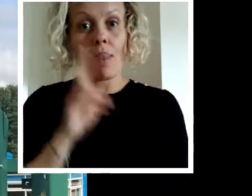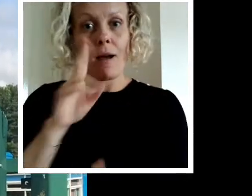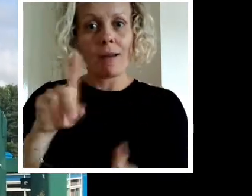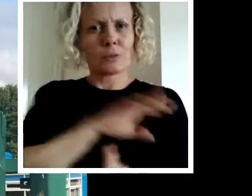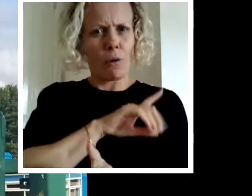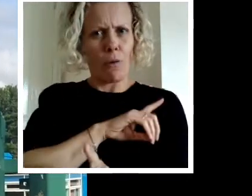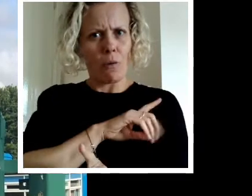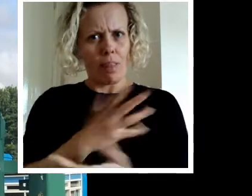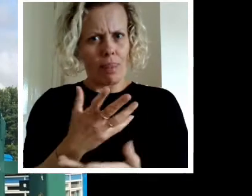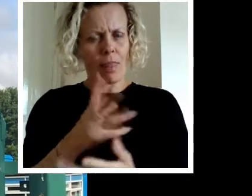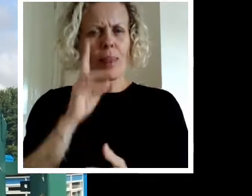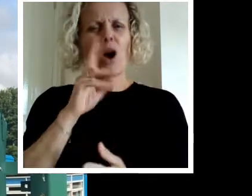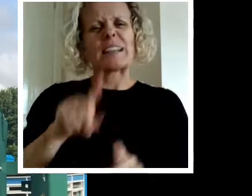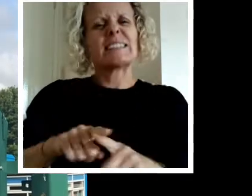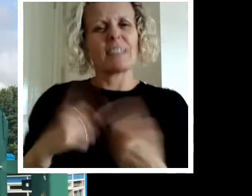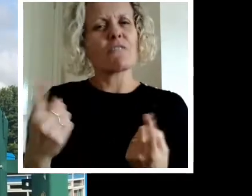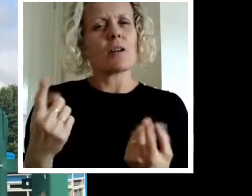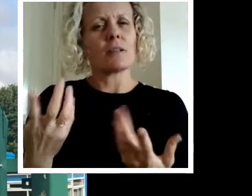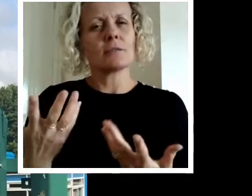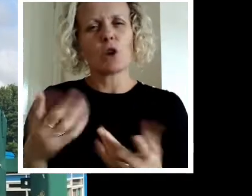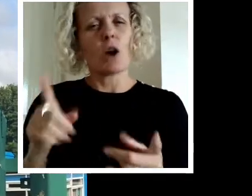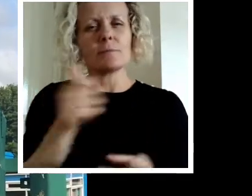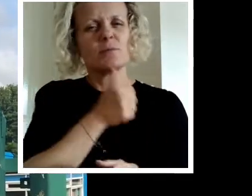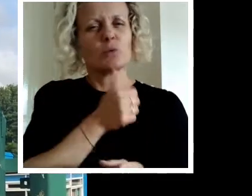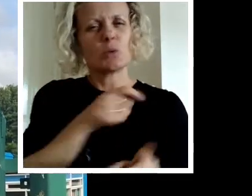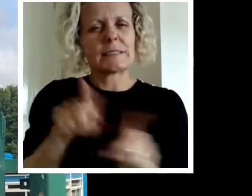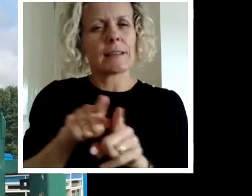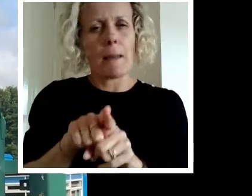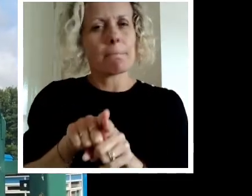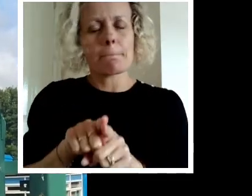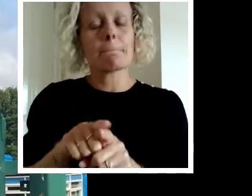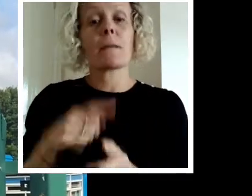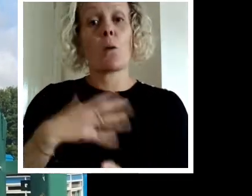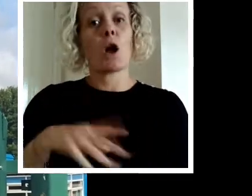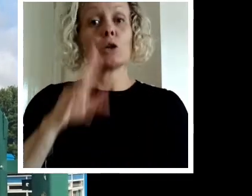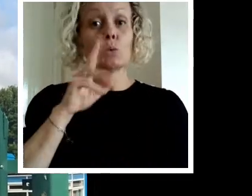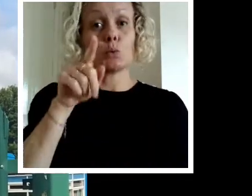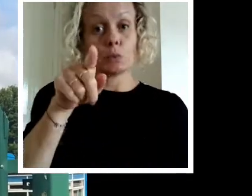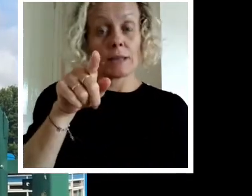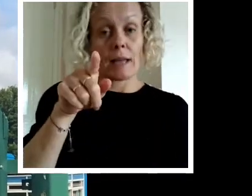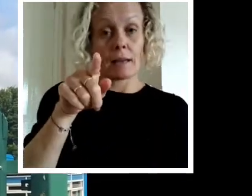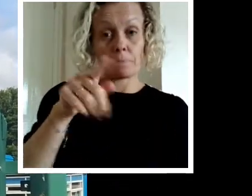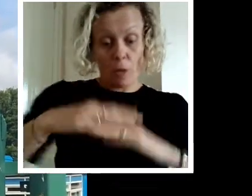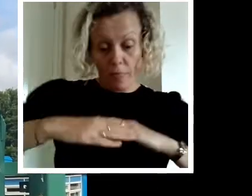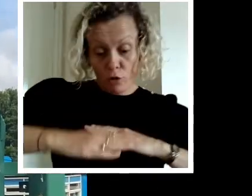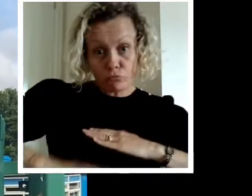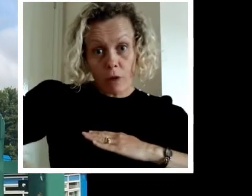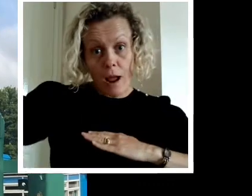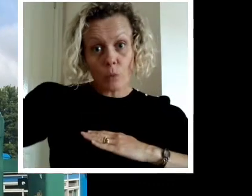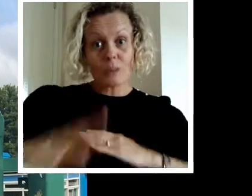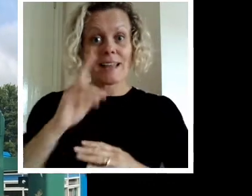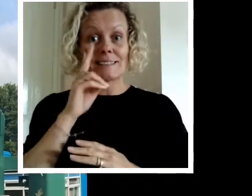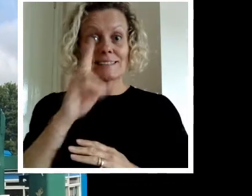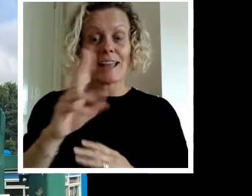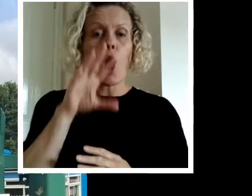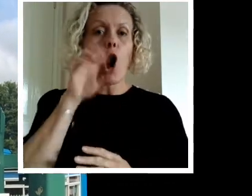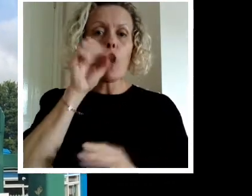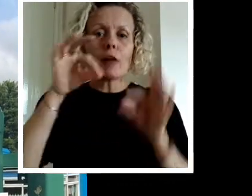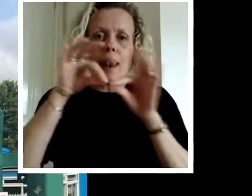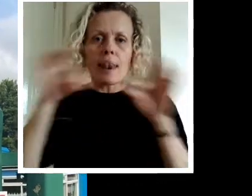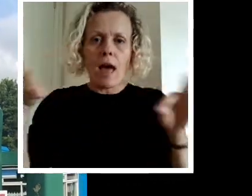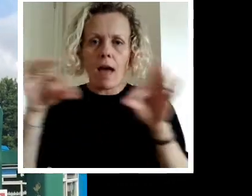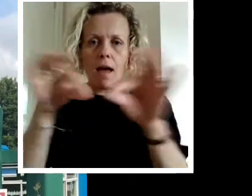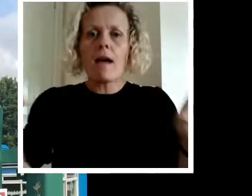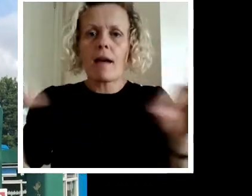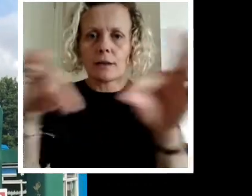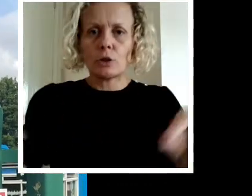school is going to look like because it's going to look a little bit different. One thing I want you to notice is that on the ground you'll